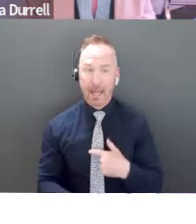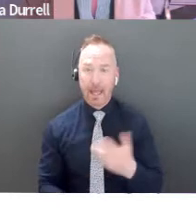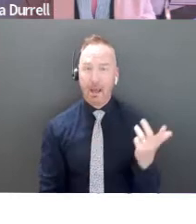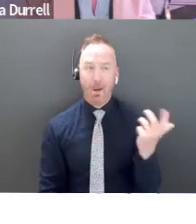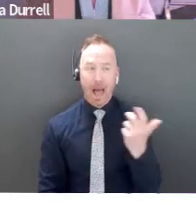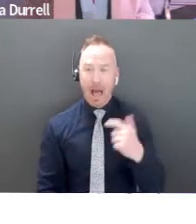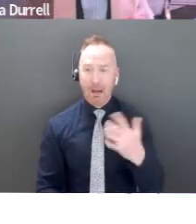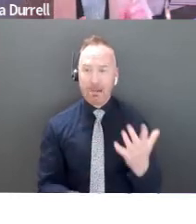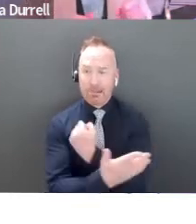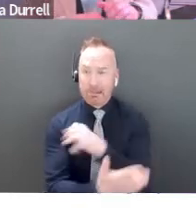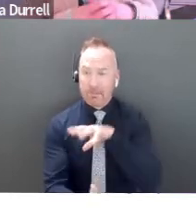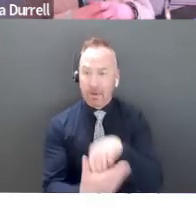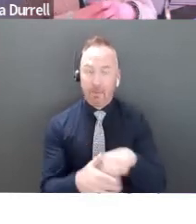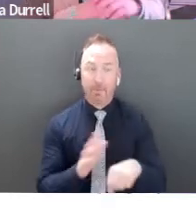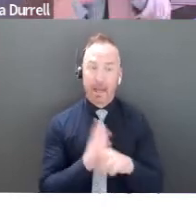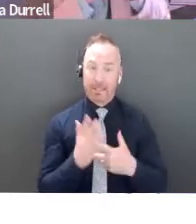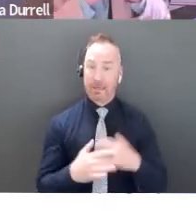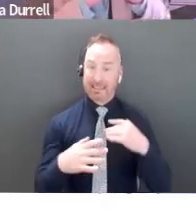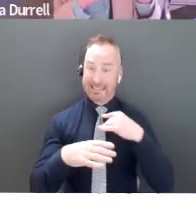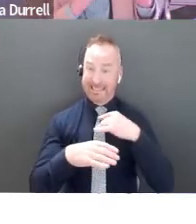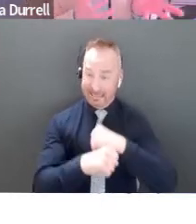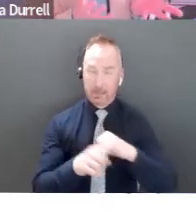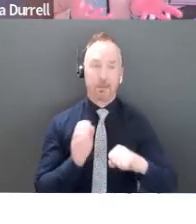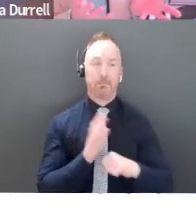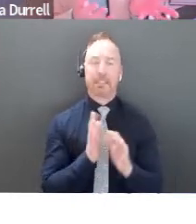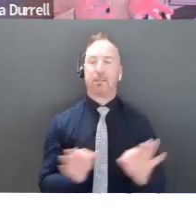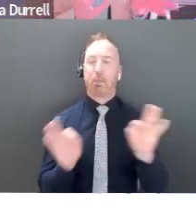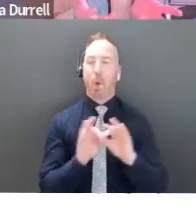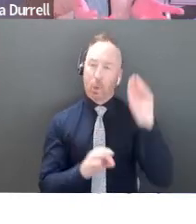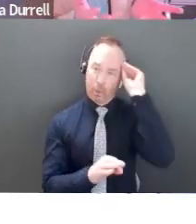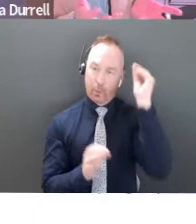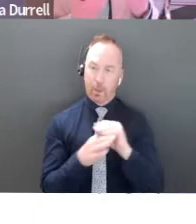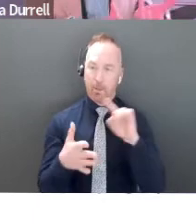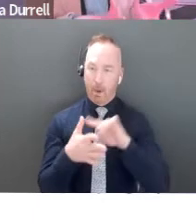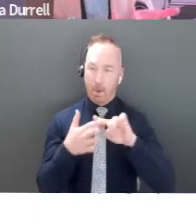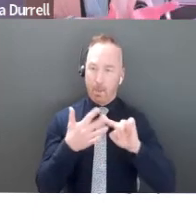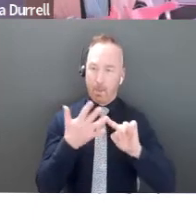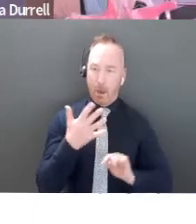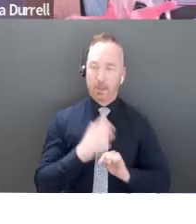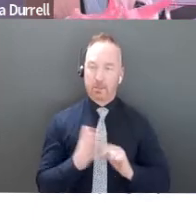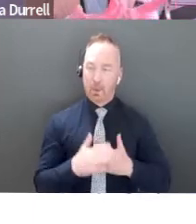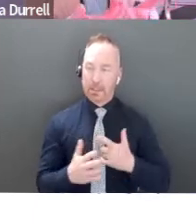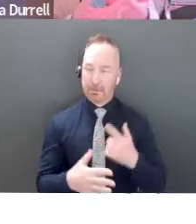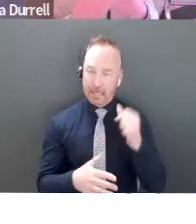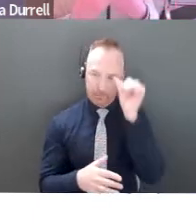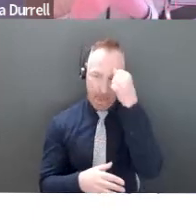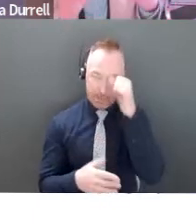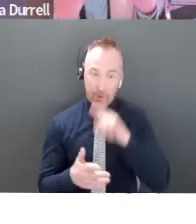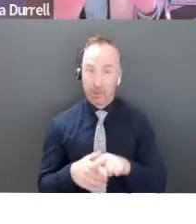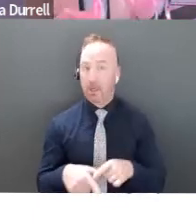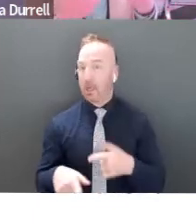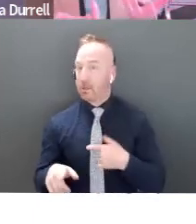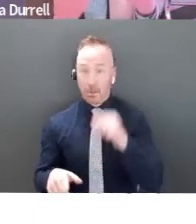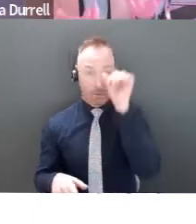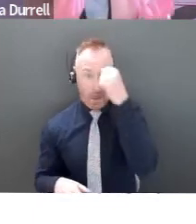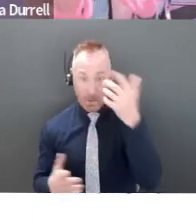of all the best points that we just put out there. So, um, you know, it, make sure we remind them there's a real problem in our industry. And, and